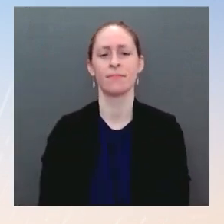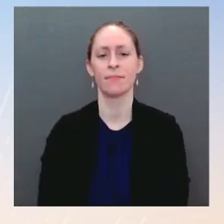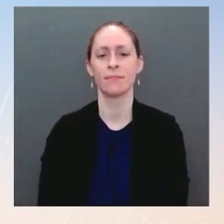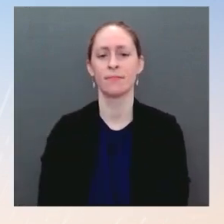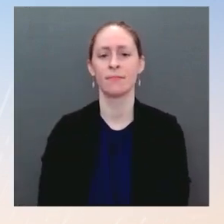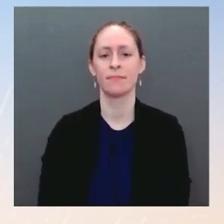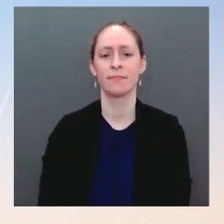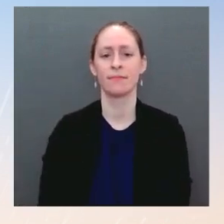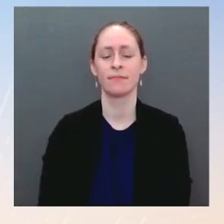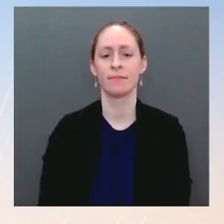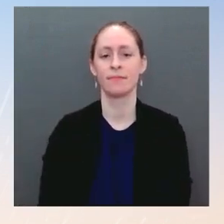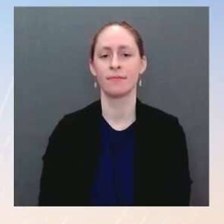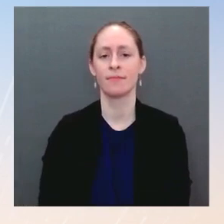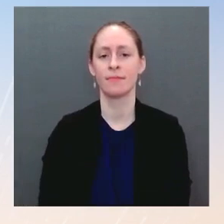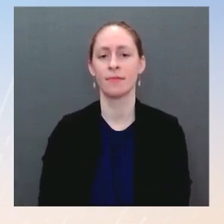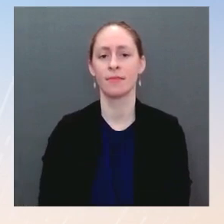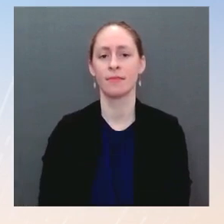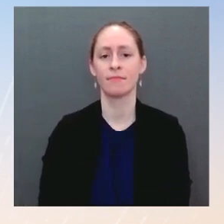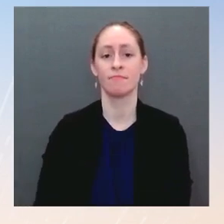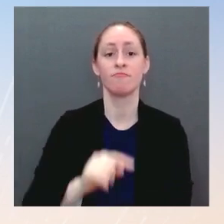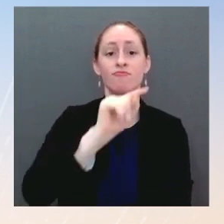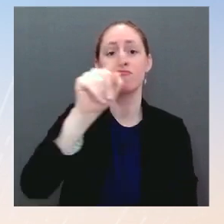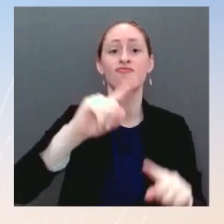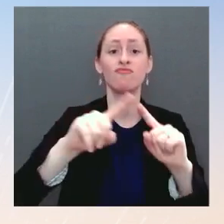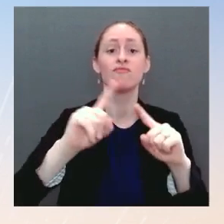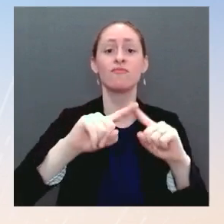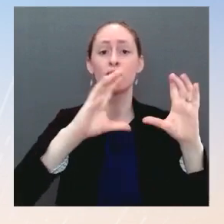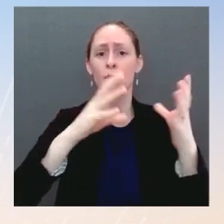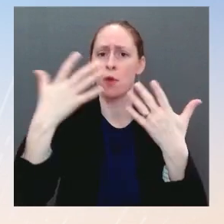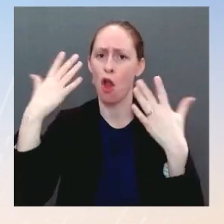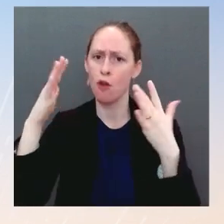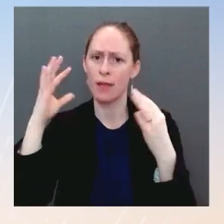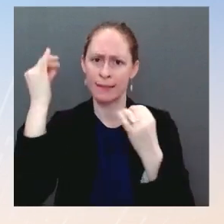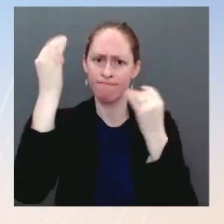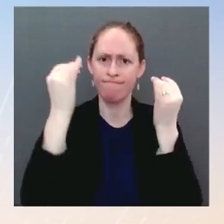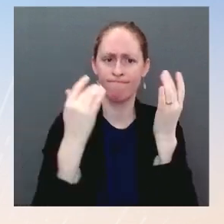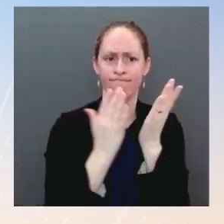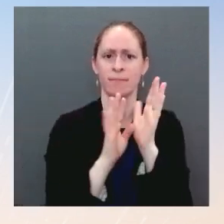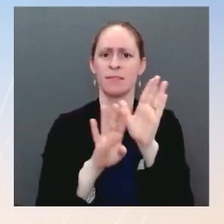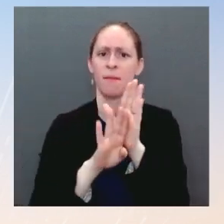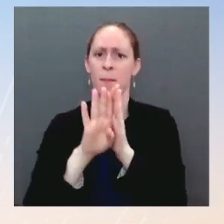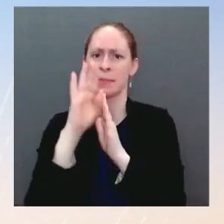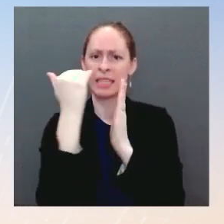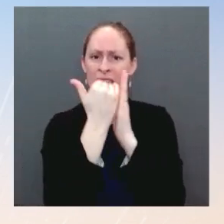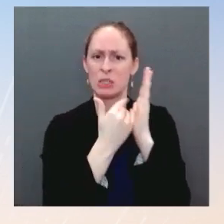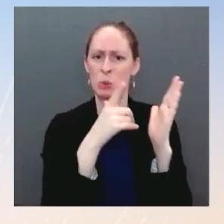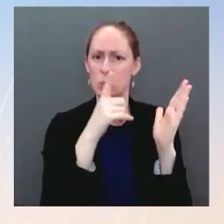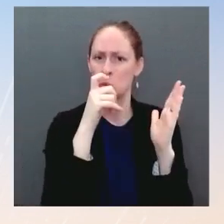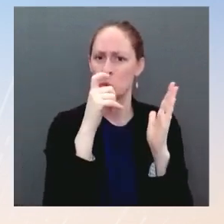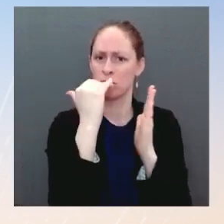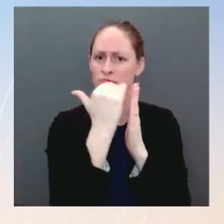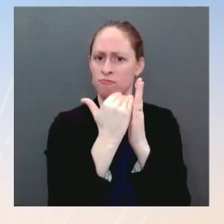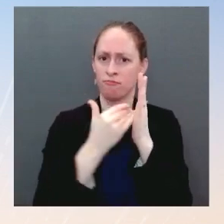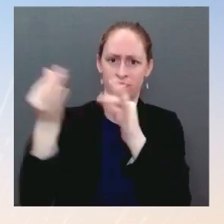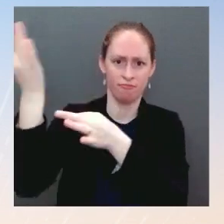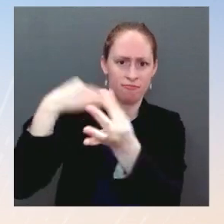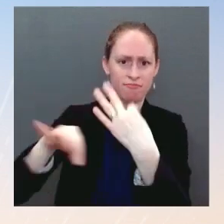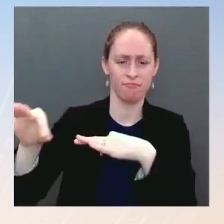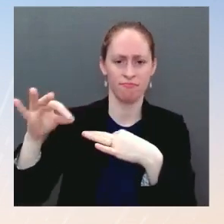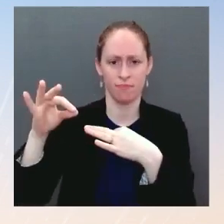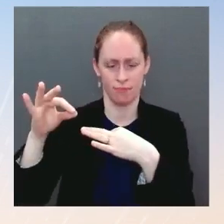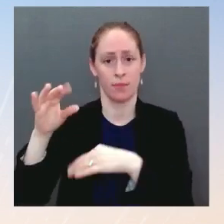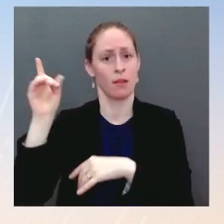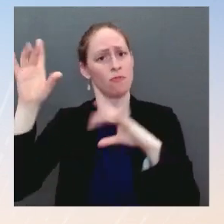the President's commitment to nominating an African American woman, the first to ever serve on the Supreme Court. And certainly, we have been